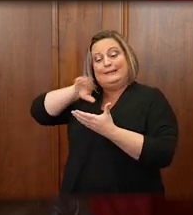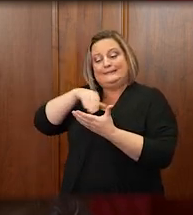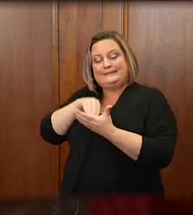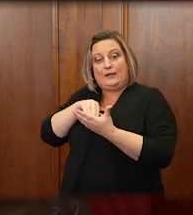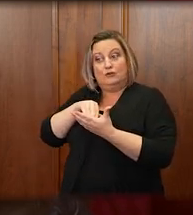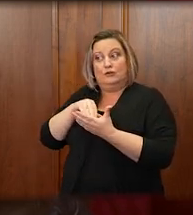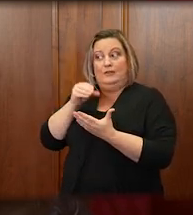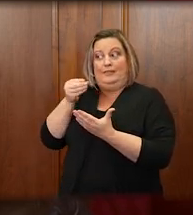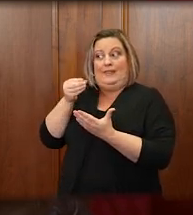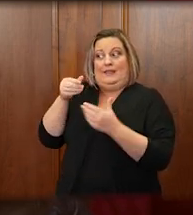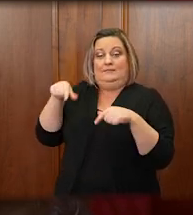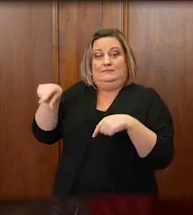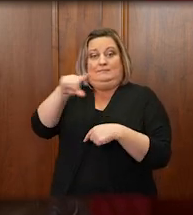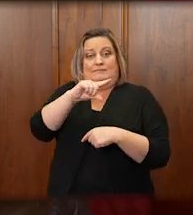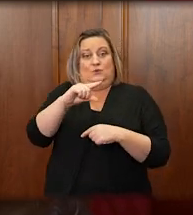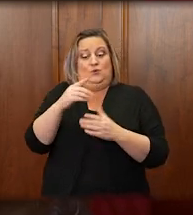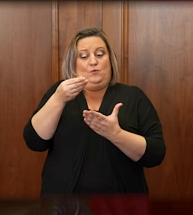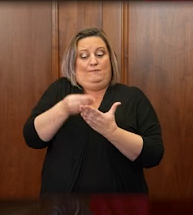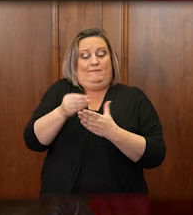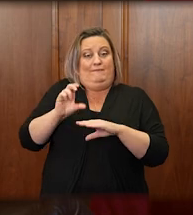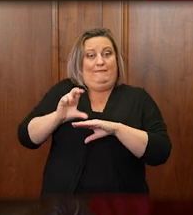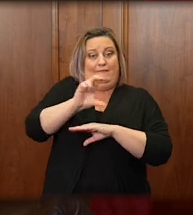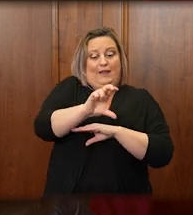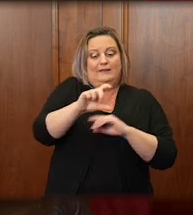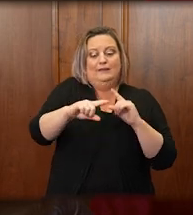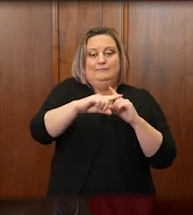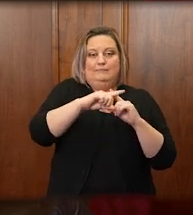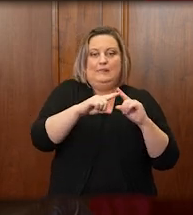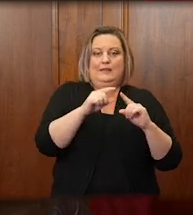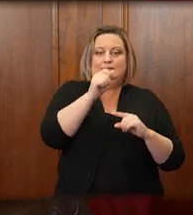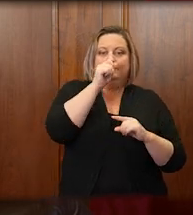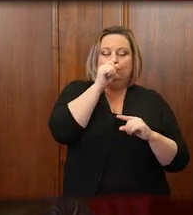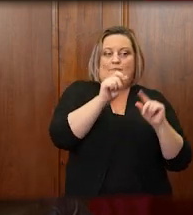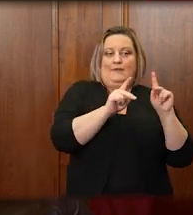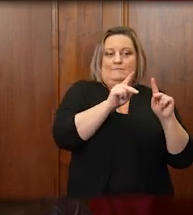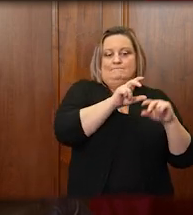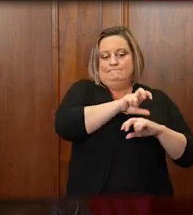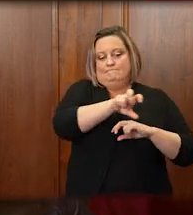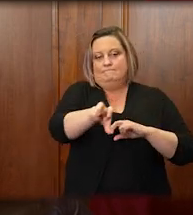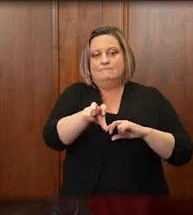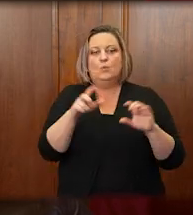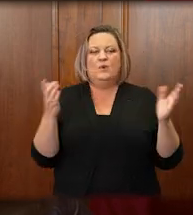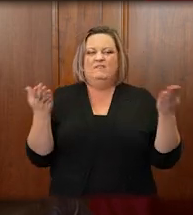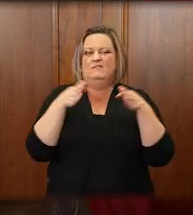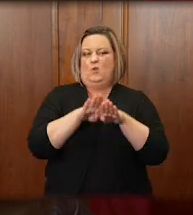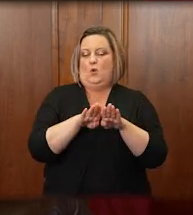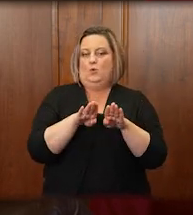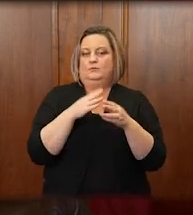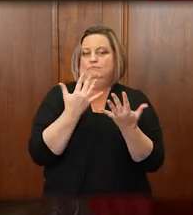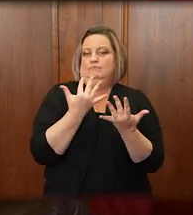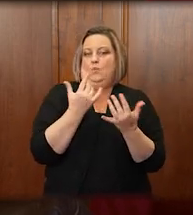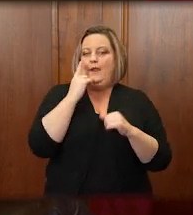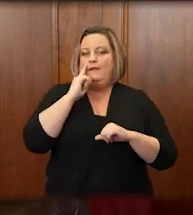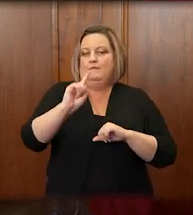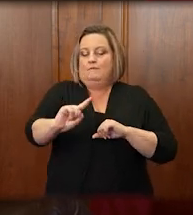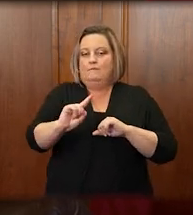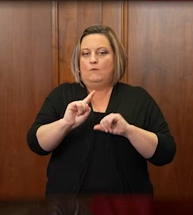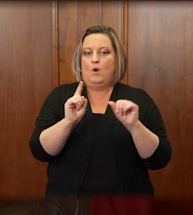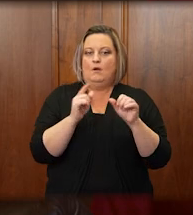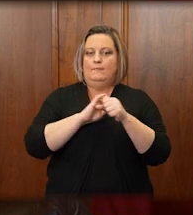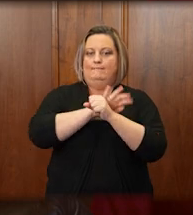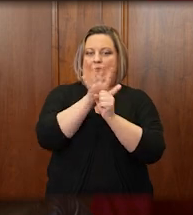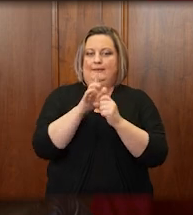body and in part by private donations until the pandemic is under control. The halls of our building,